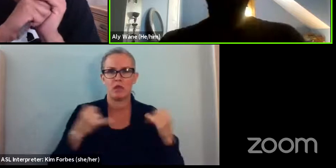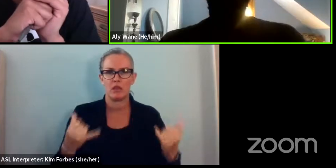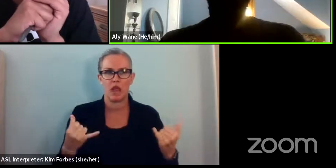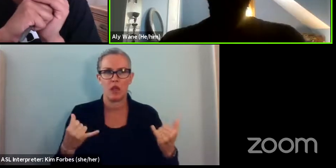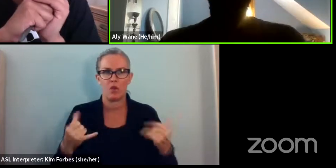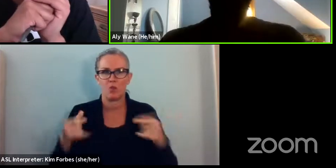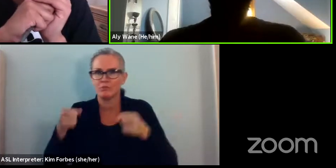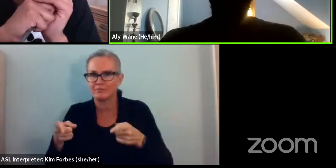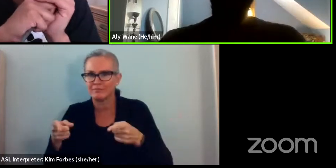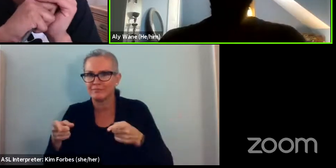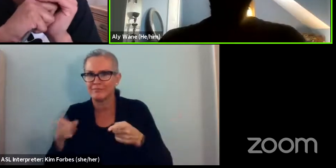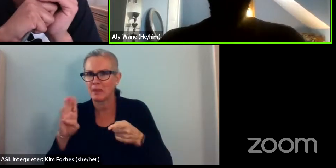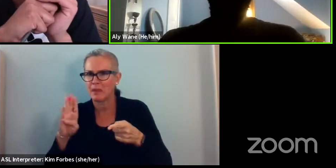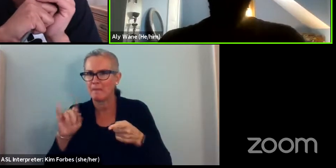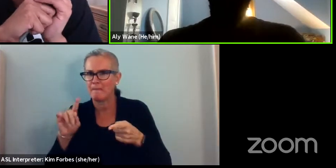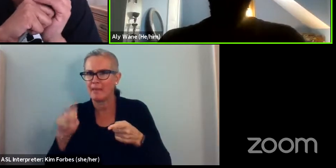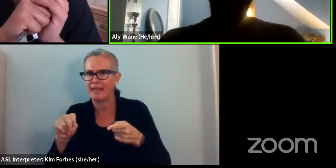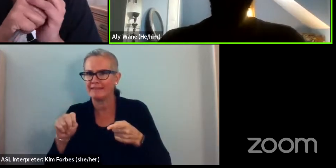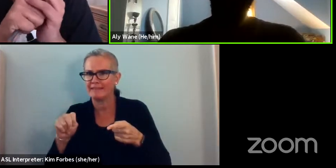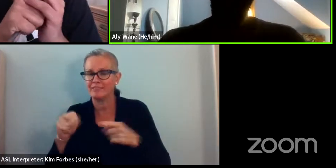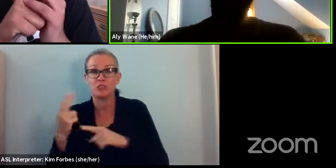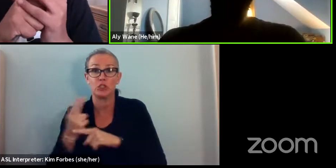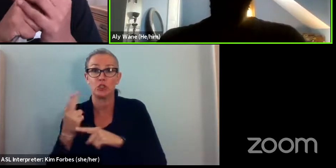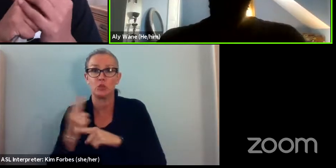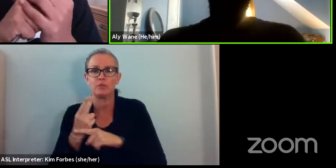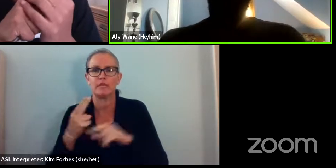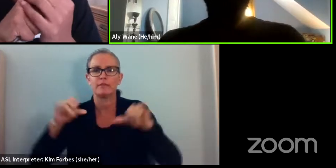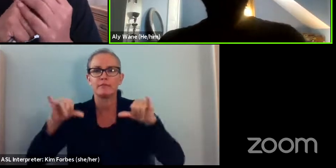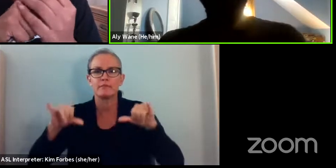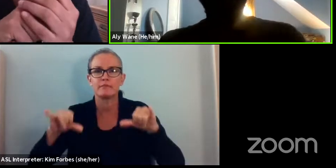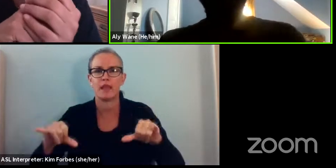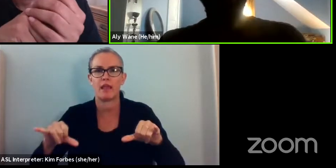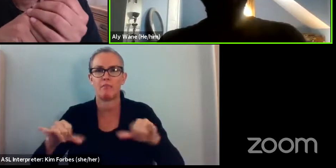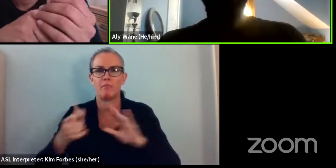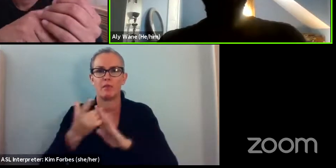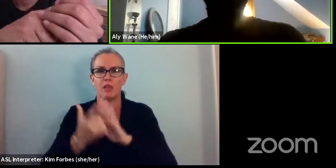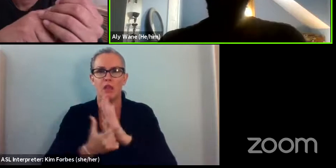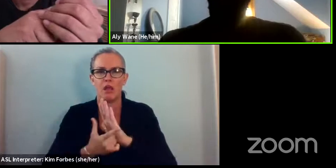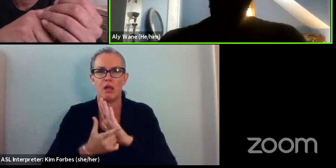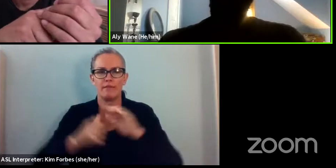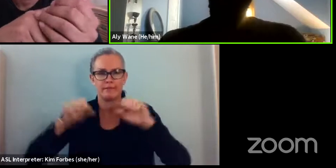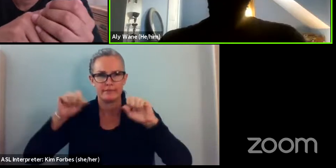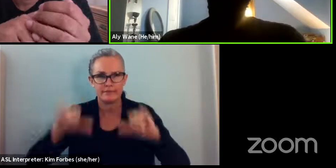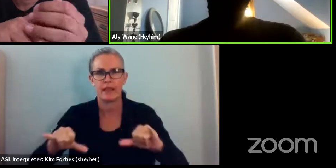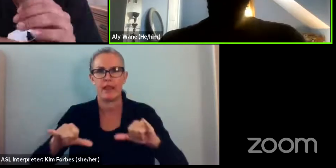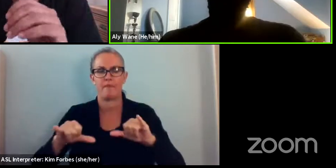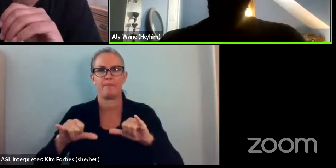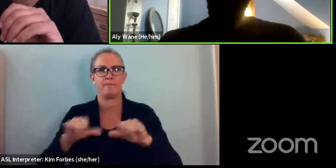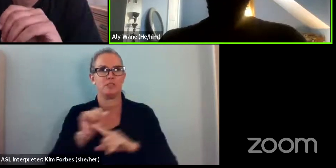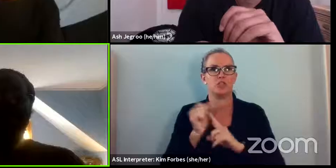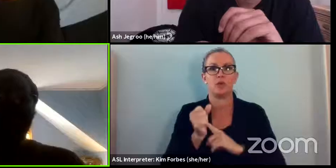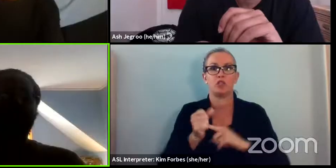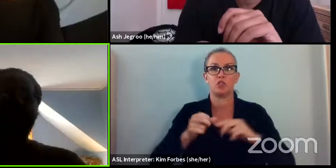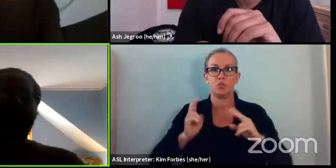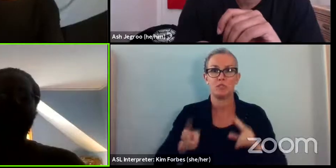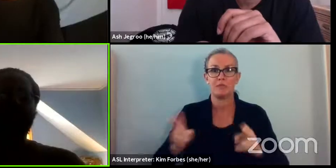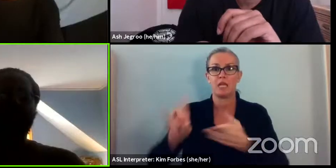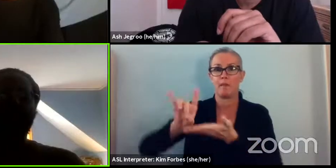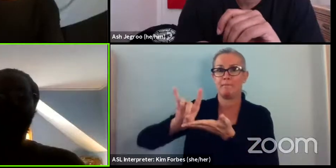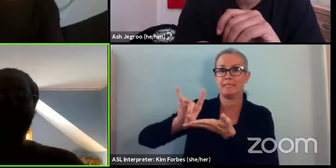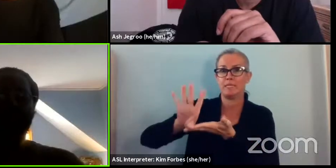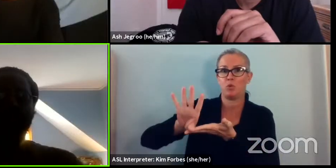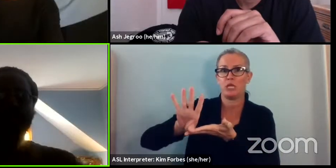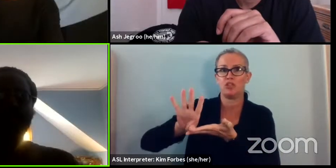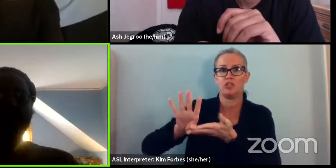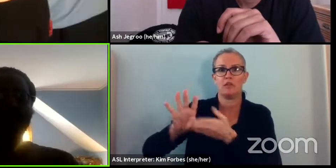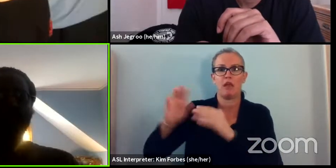to the Biden administration, and they're using the very same law to speed the deportation of these migrants that